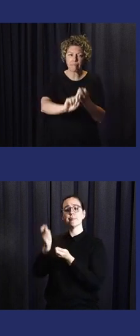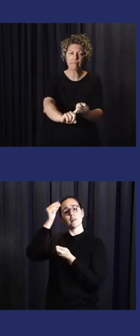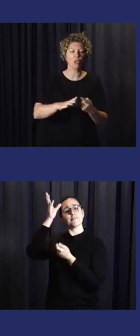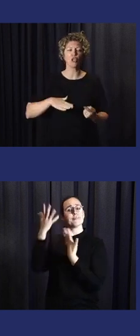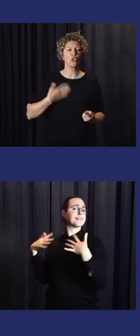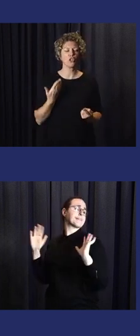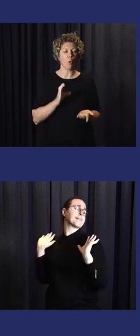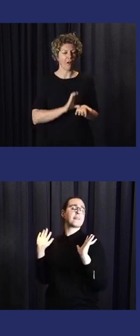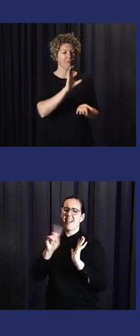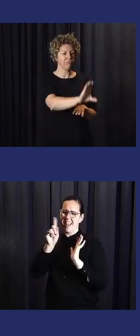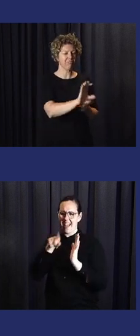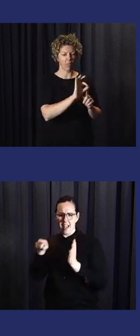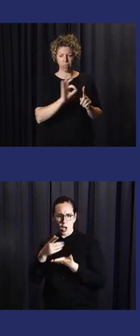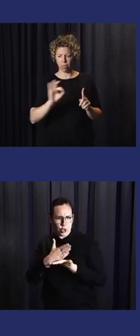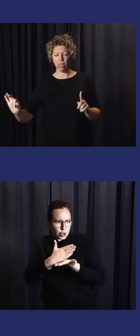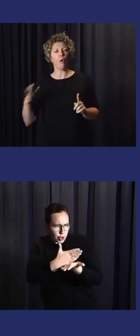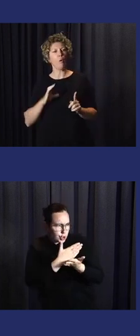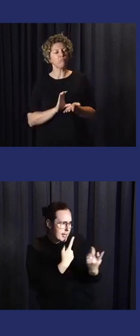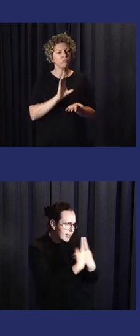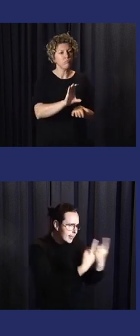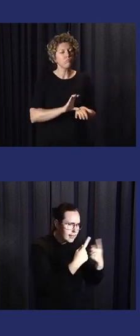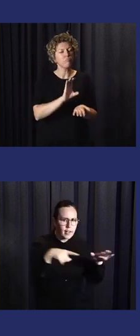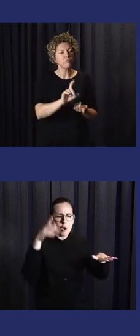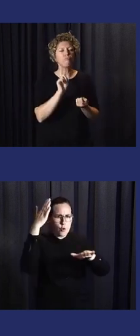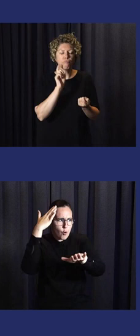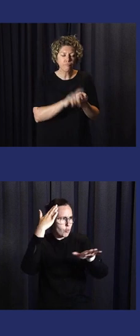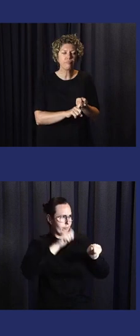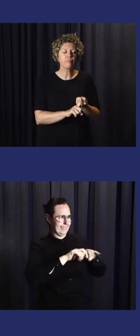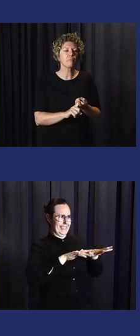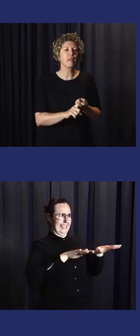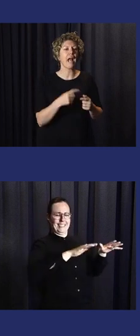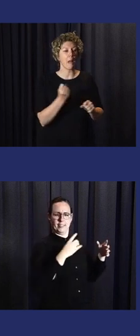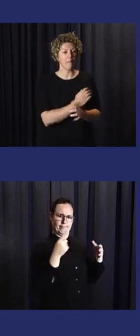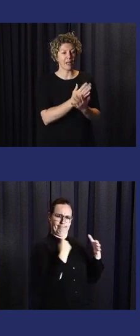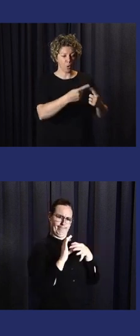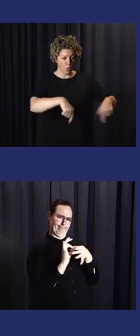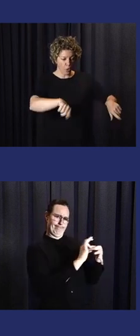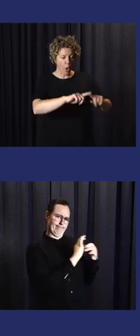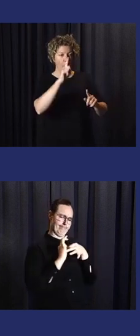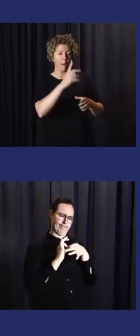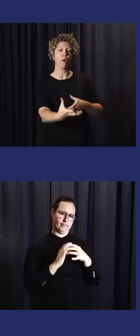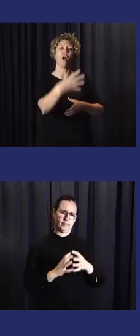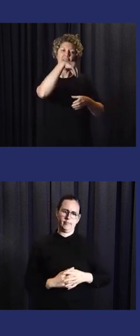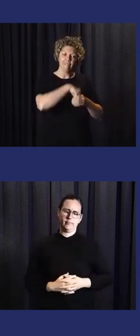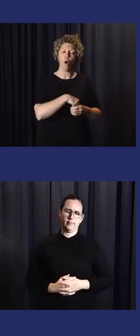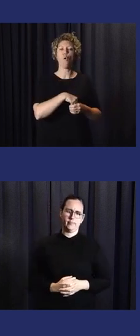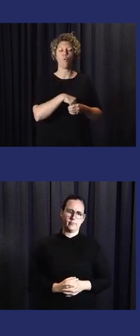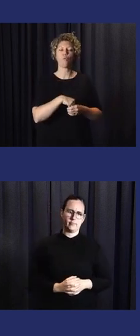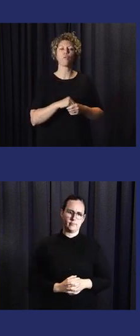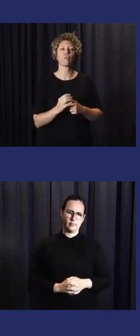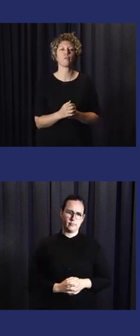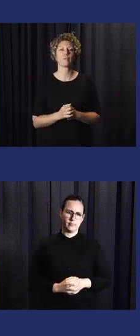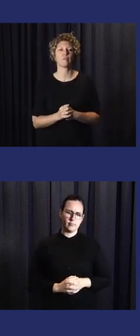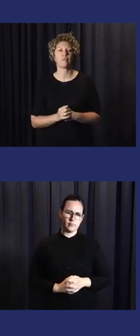financing mechanism system to enable community and other stakeholders to take early actions. And also